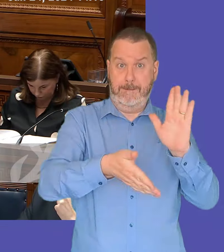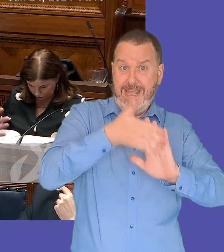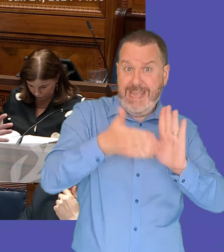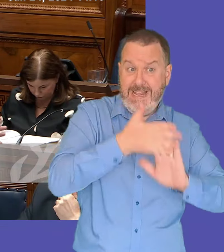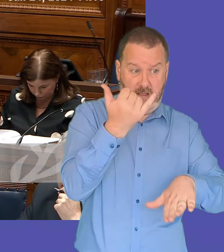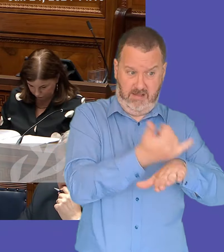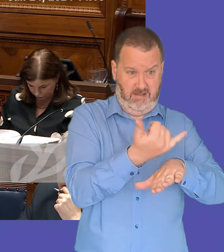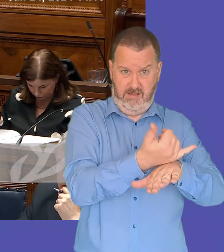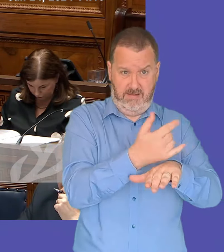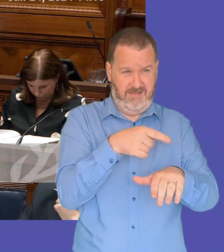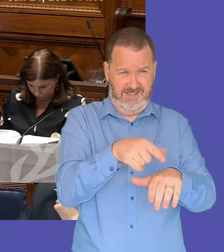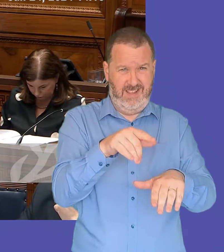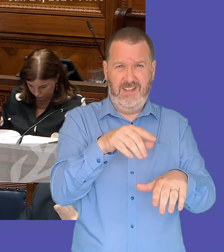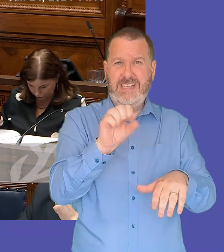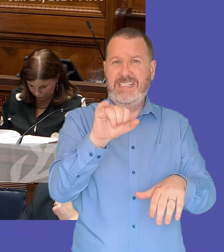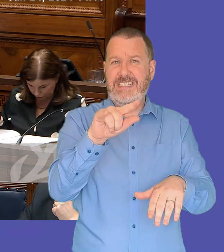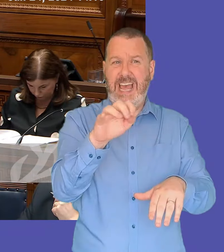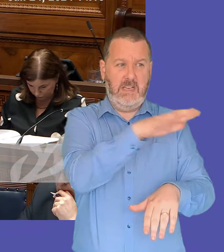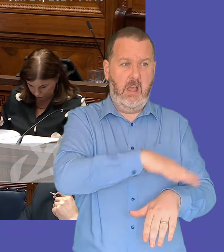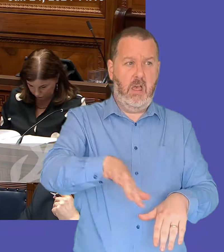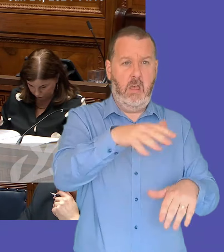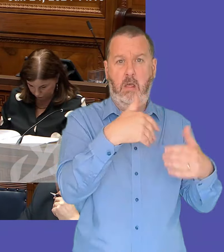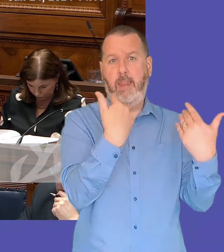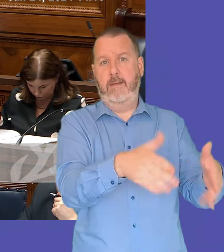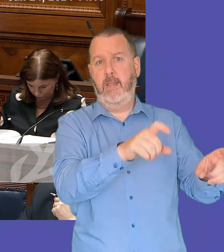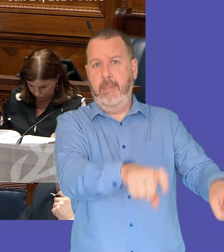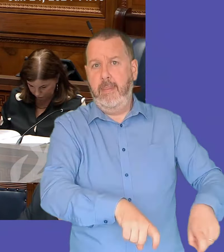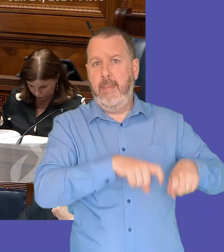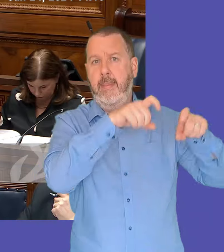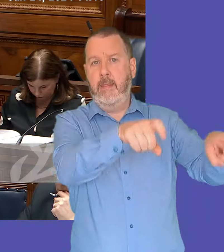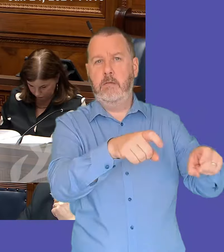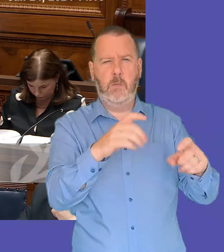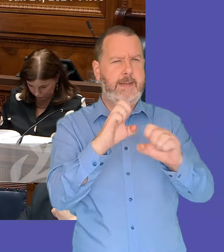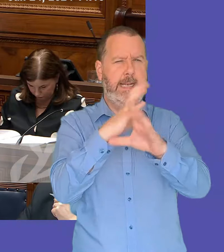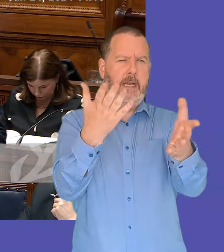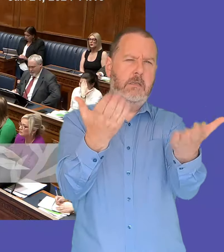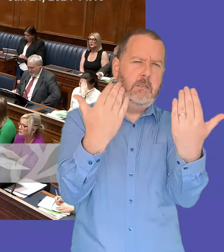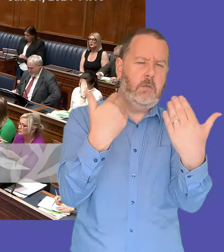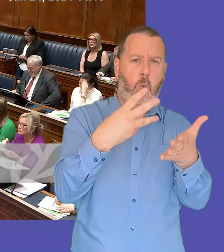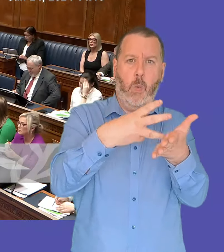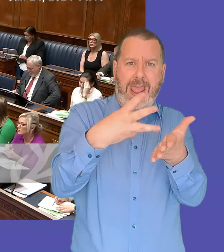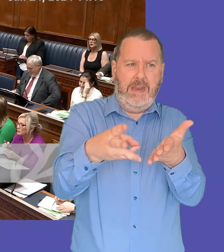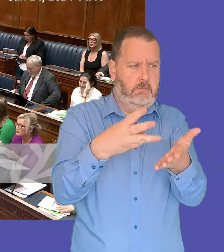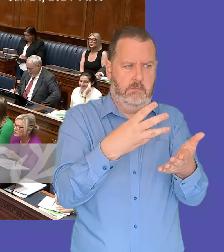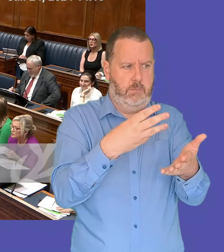lying uh on you can you give us a clear timeline for when we're going to get an update